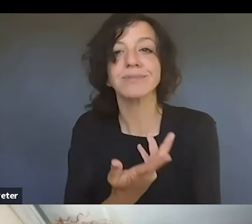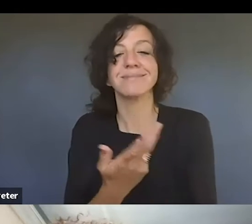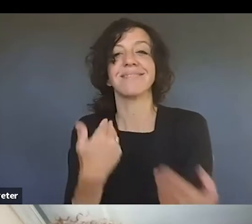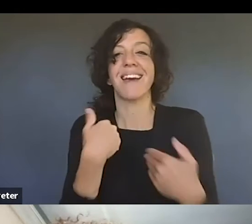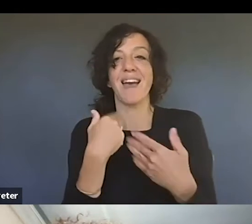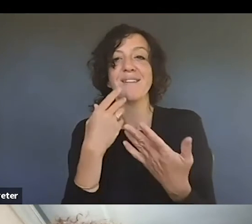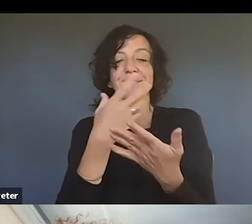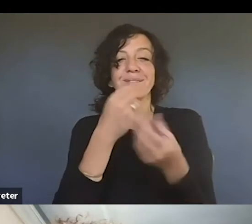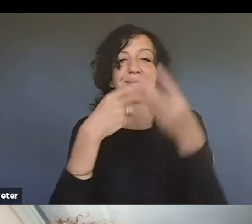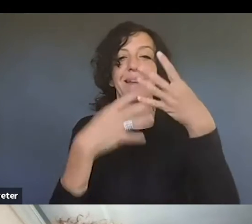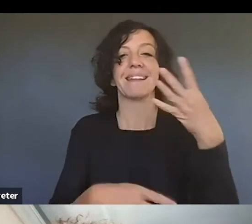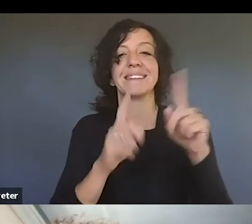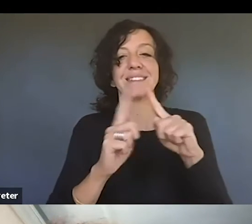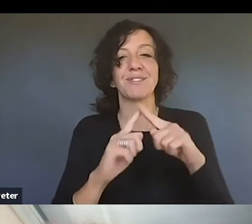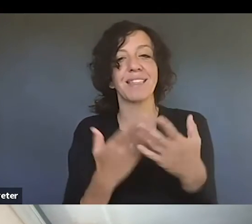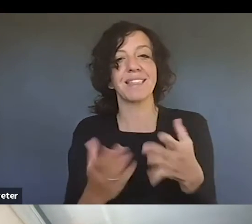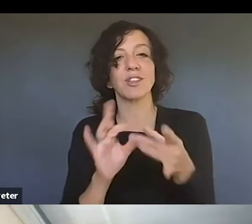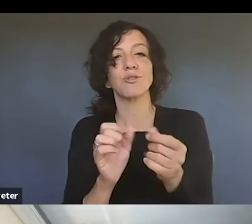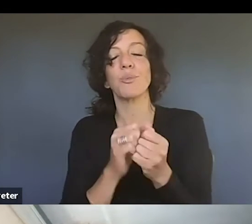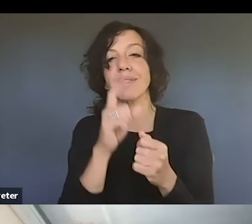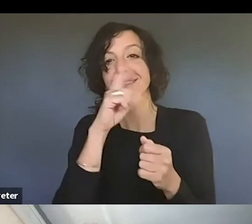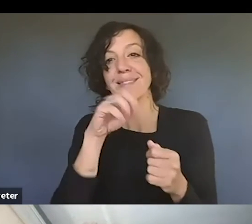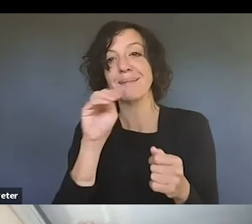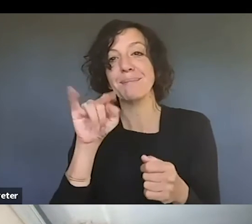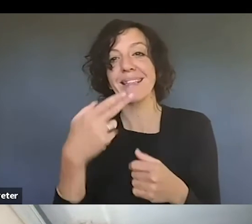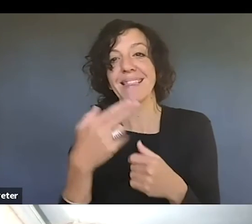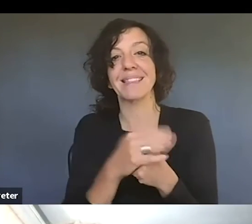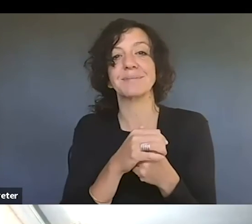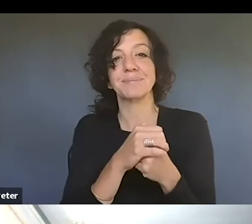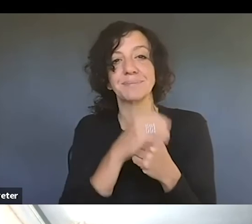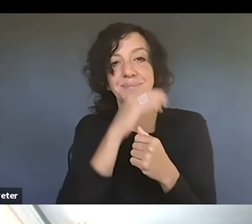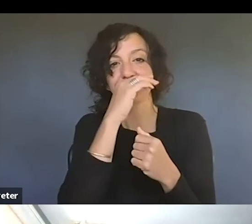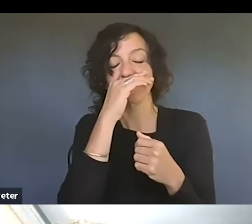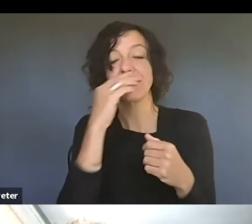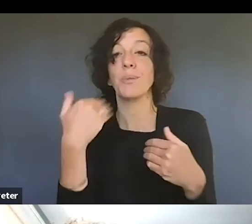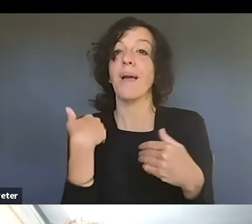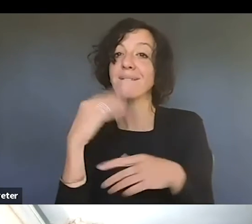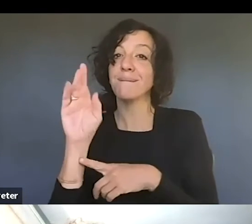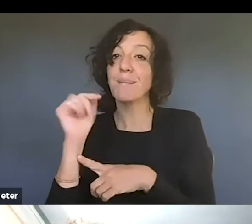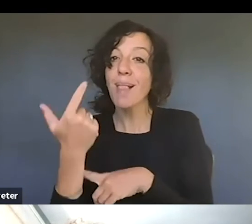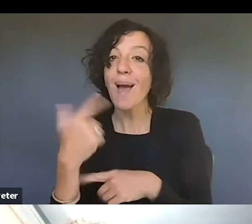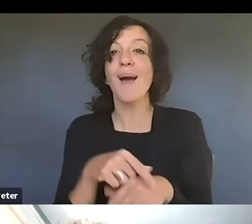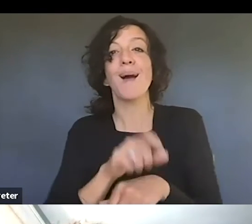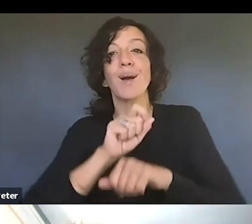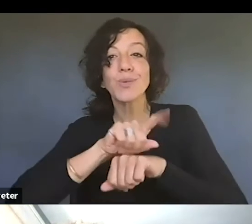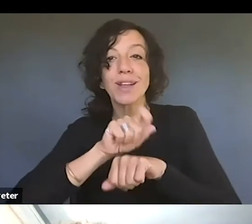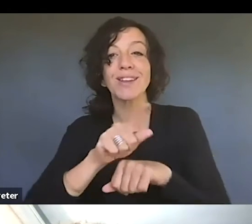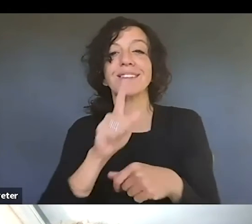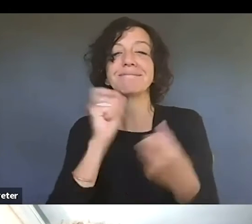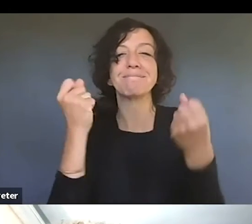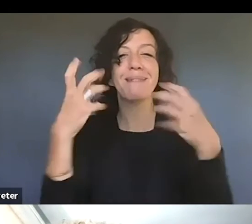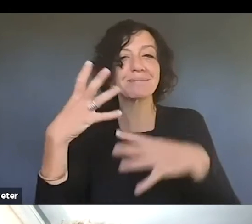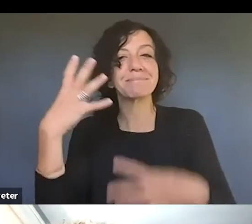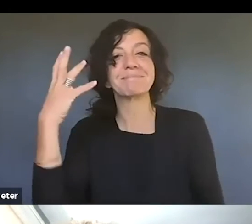have one addressing some of those common myths. And then we have a Twitter. Uh, we have a blog. I could just go on and on. so much information.